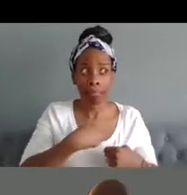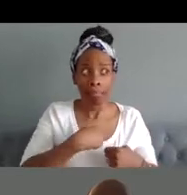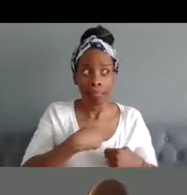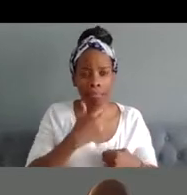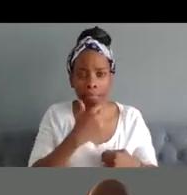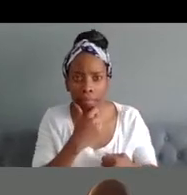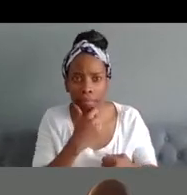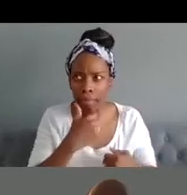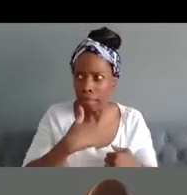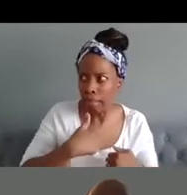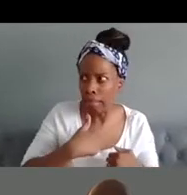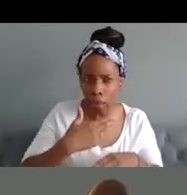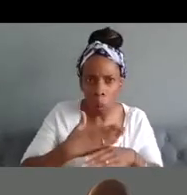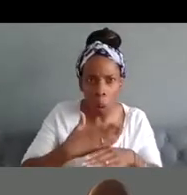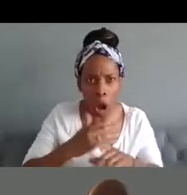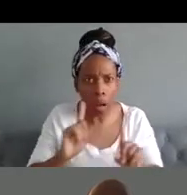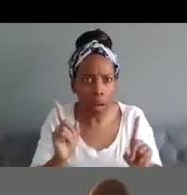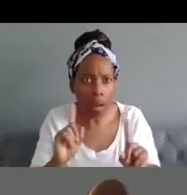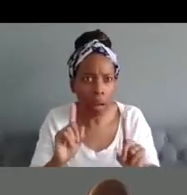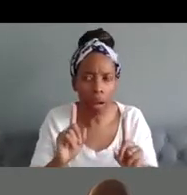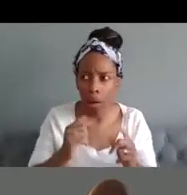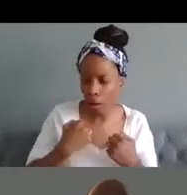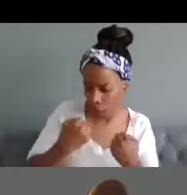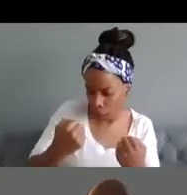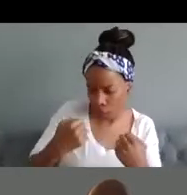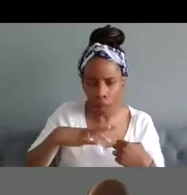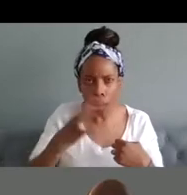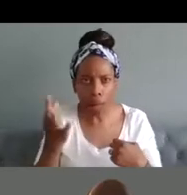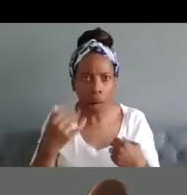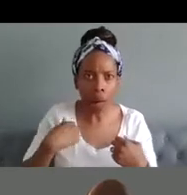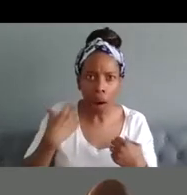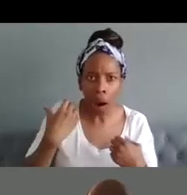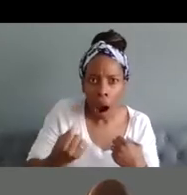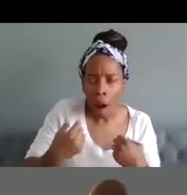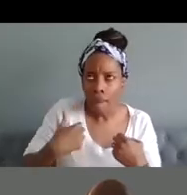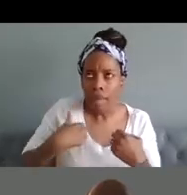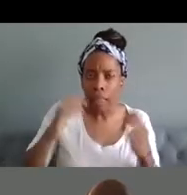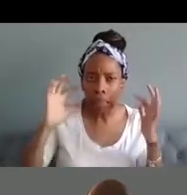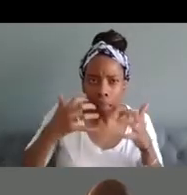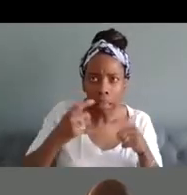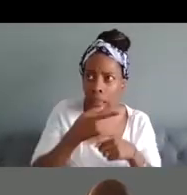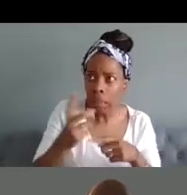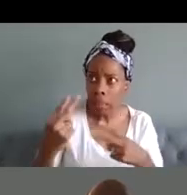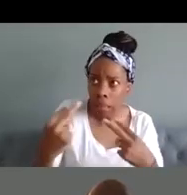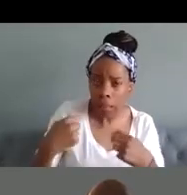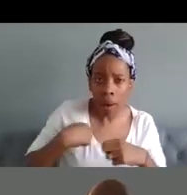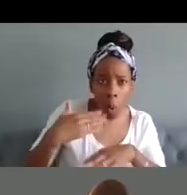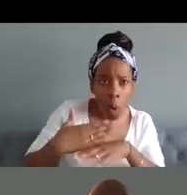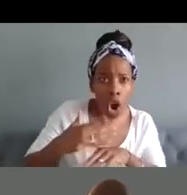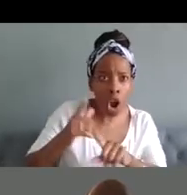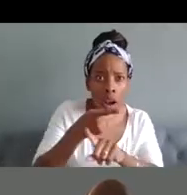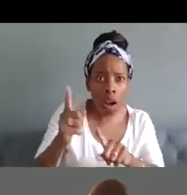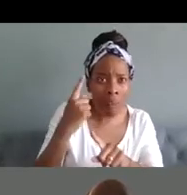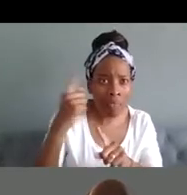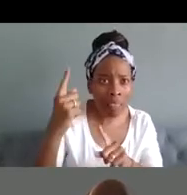of what i make because we're always kind of considering what someone thinks of the work or how we're going to be judged by it and